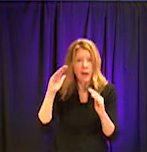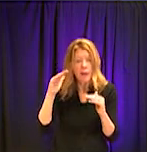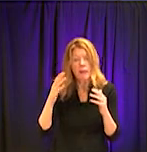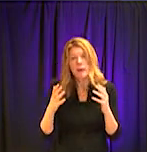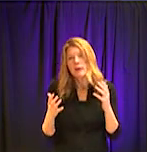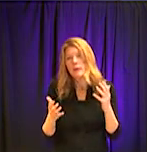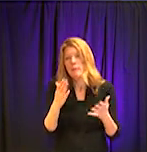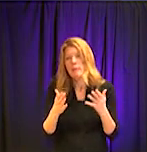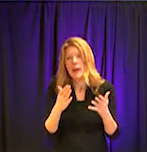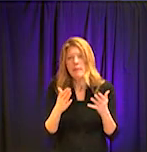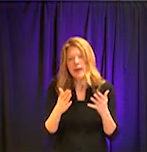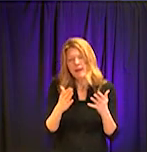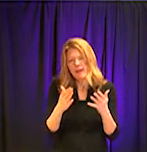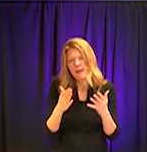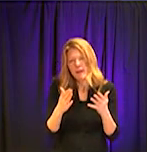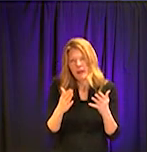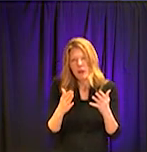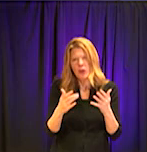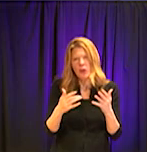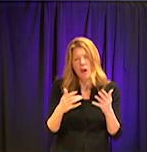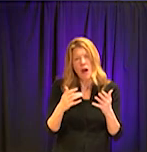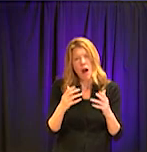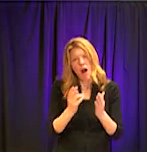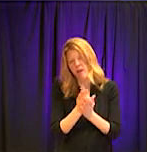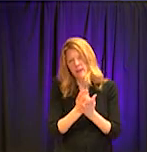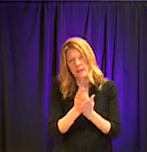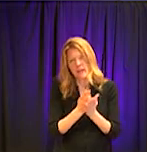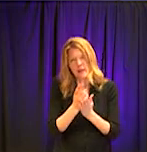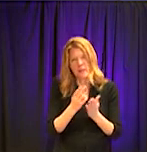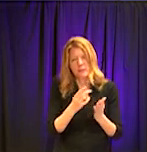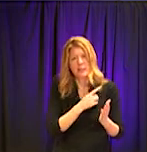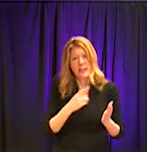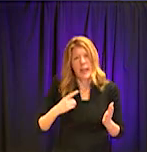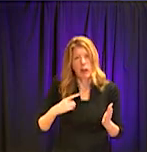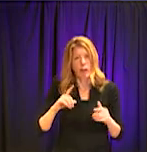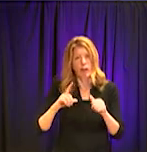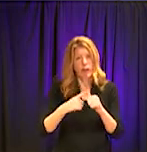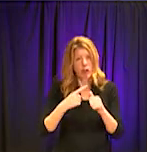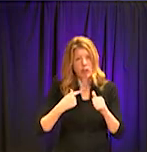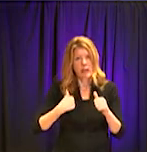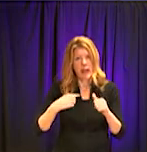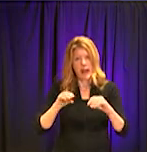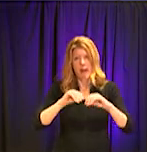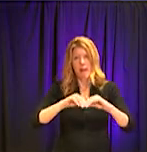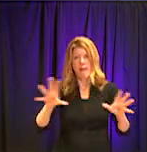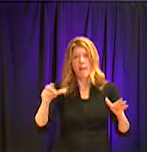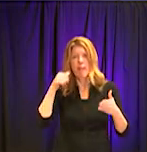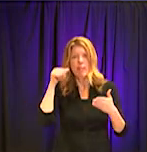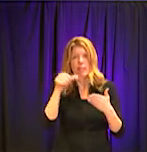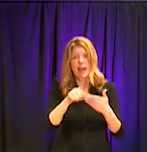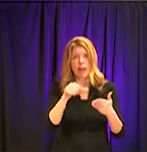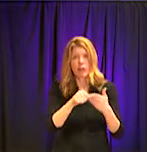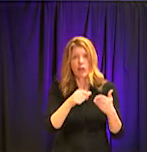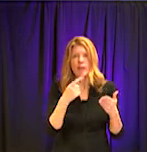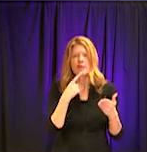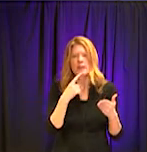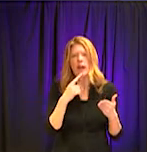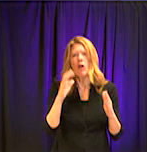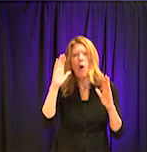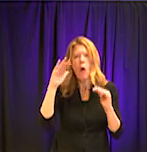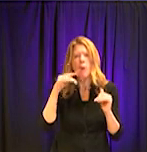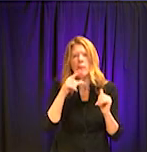communities. To be honest, the city of Decatur first sent out a letter and said, we hope that you will voluntarily